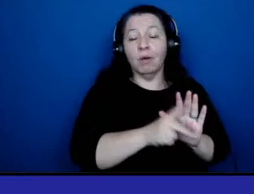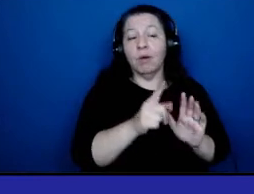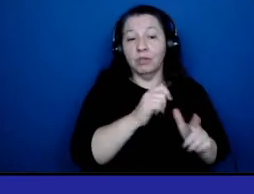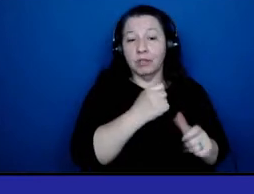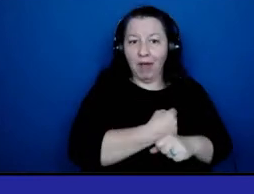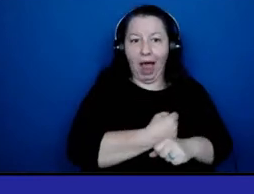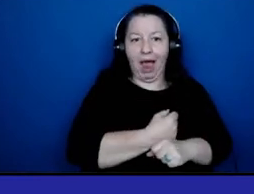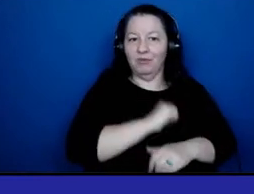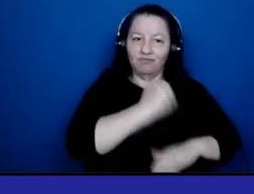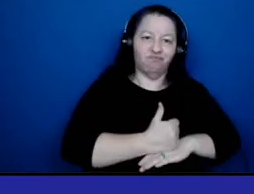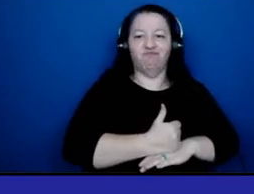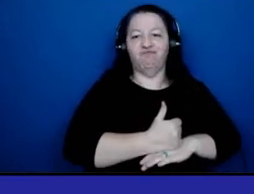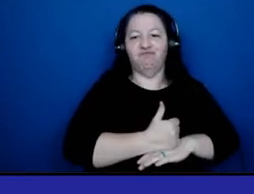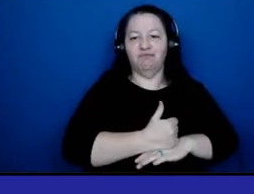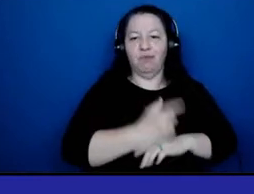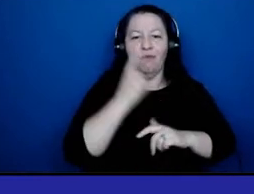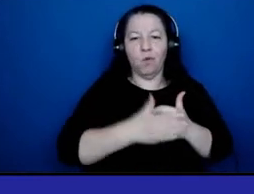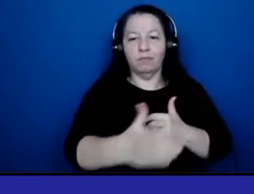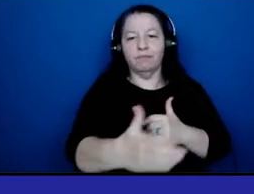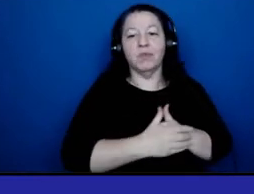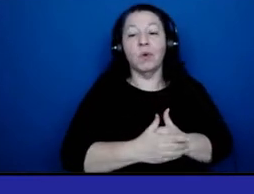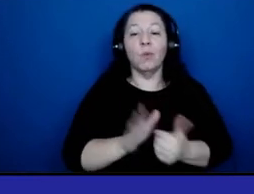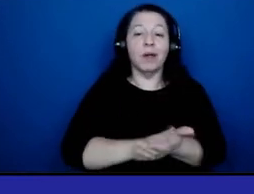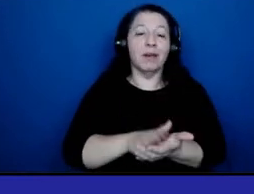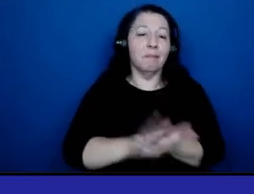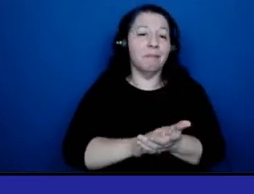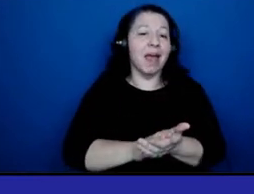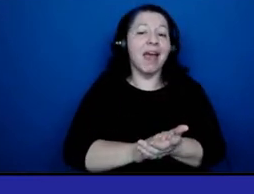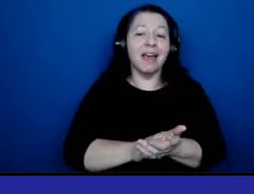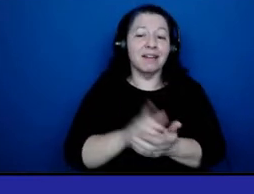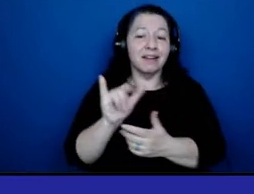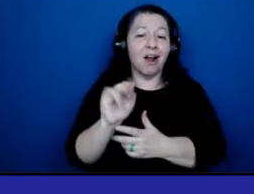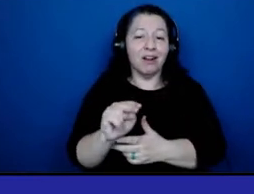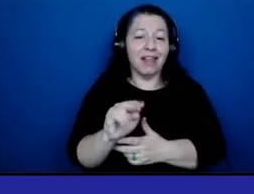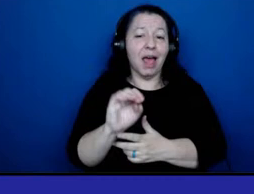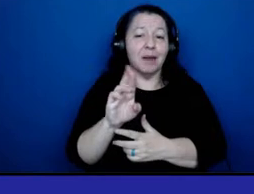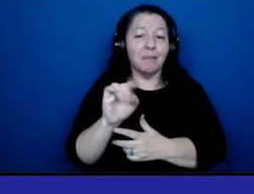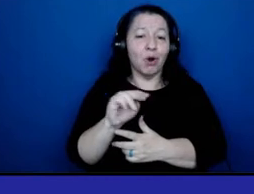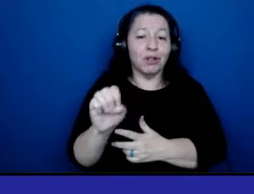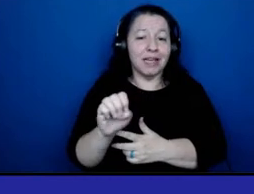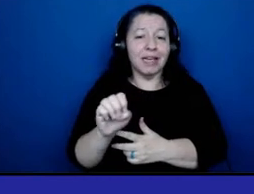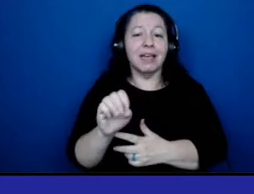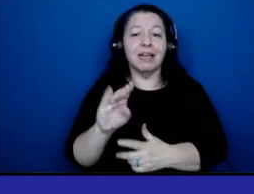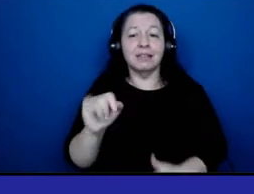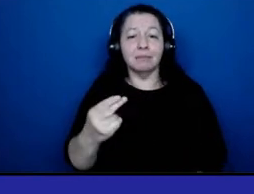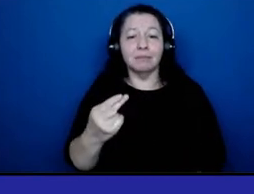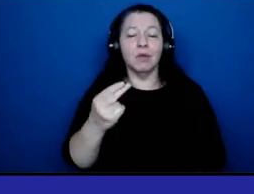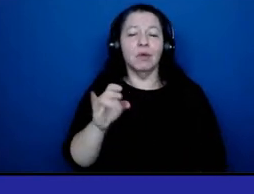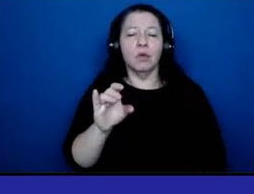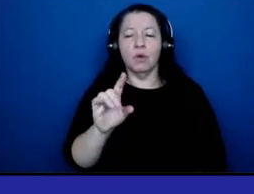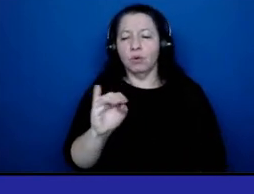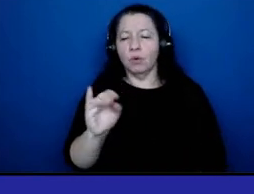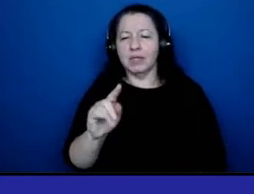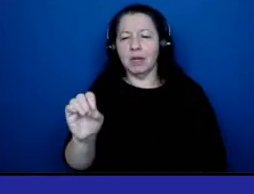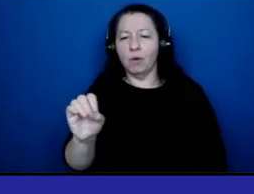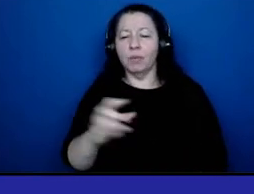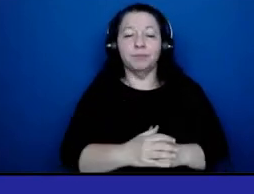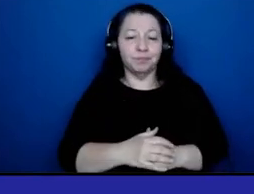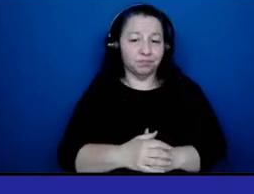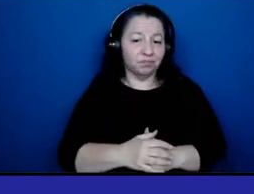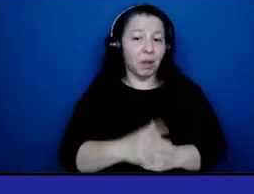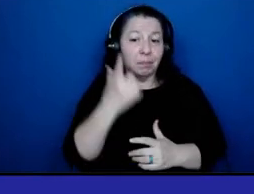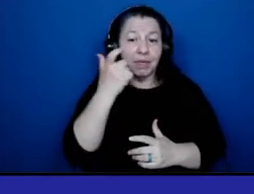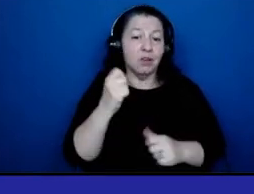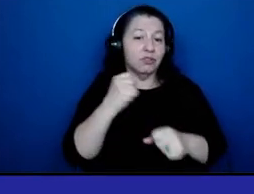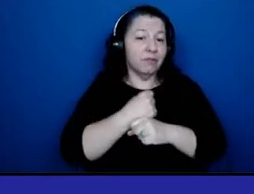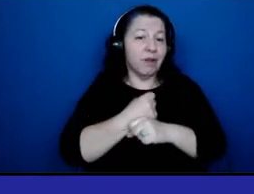we commend lion marlene smith sotir for all the time and this work that she has mustered in all her might and will continue to do so as we